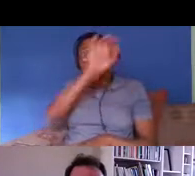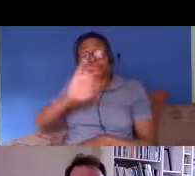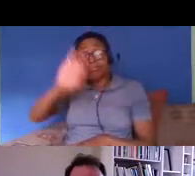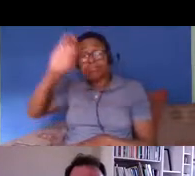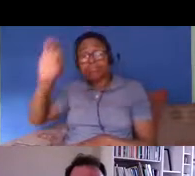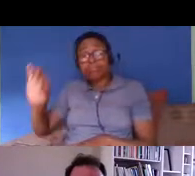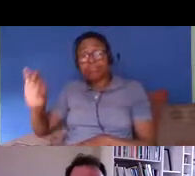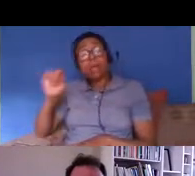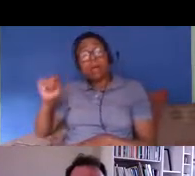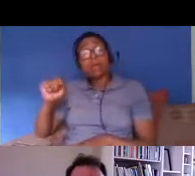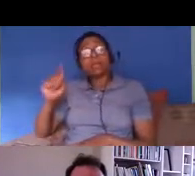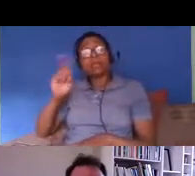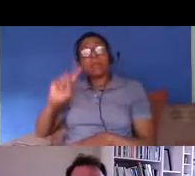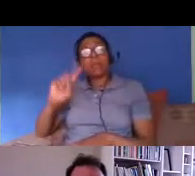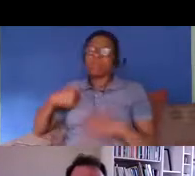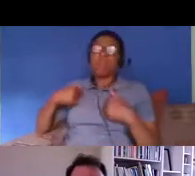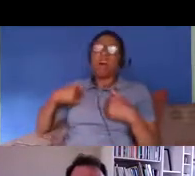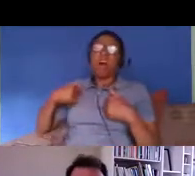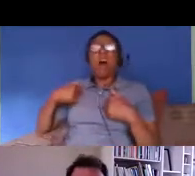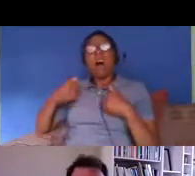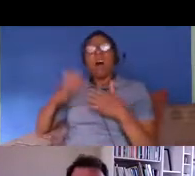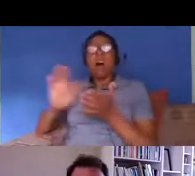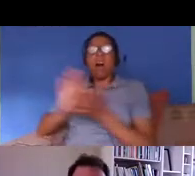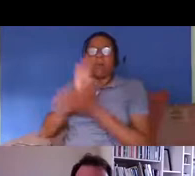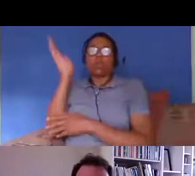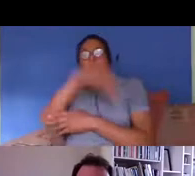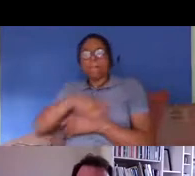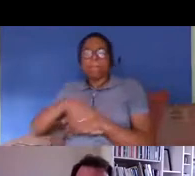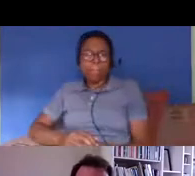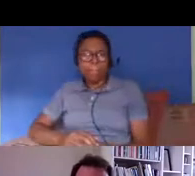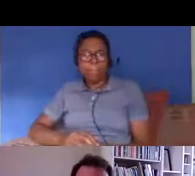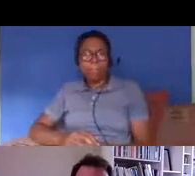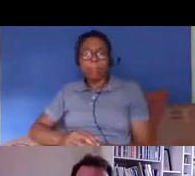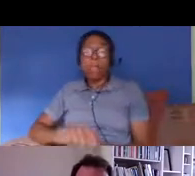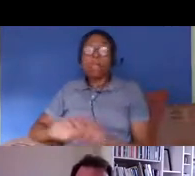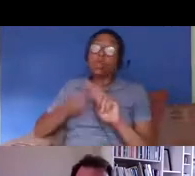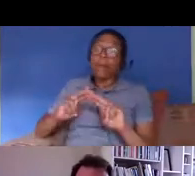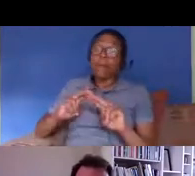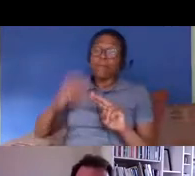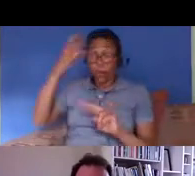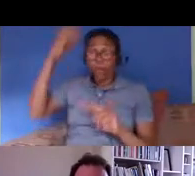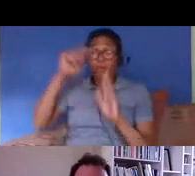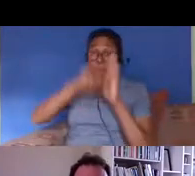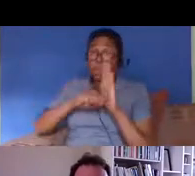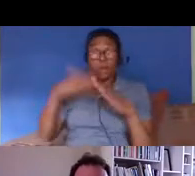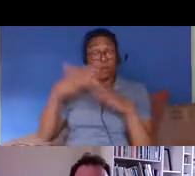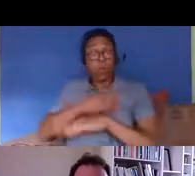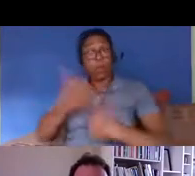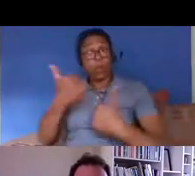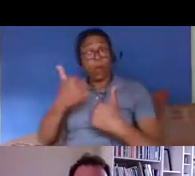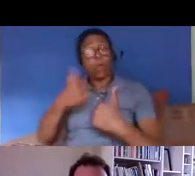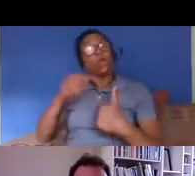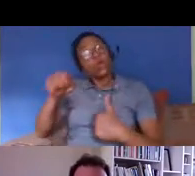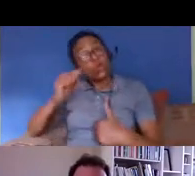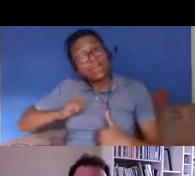were working we would expect that number to be rising but there's no evidence that it is working um and you would also